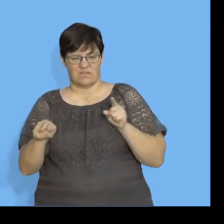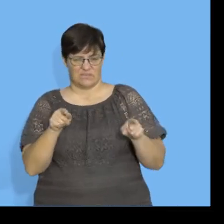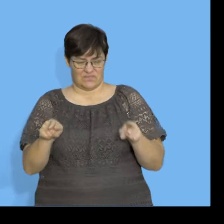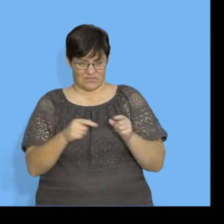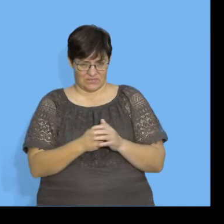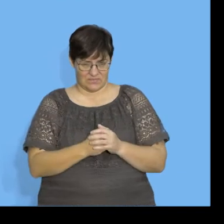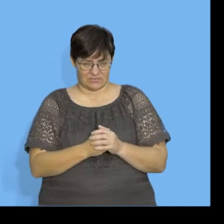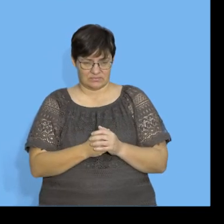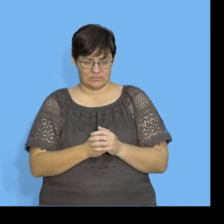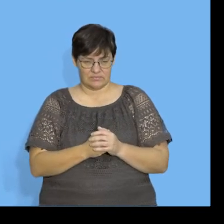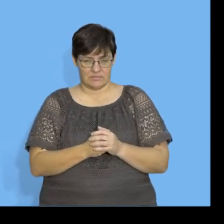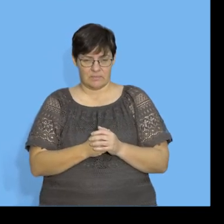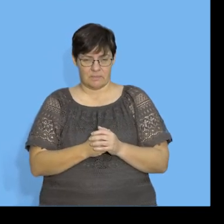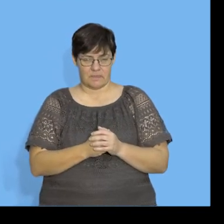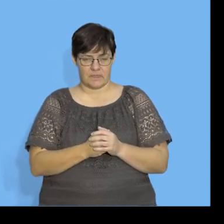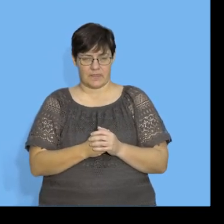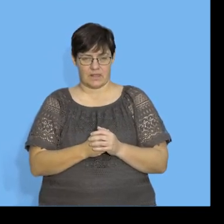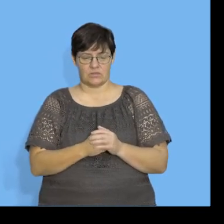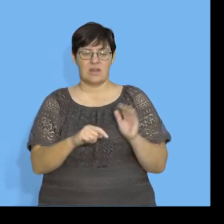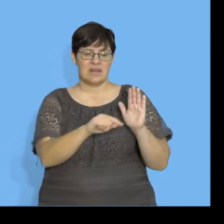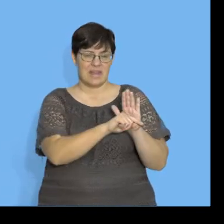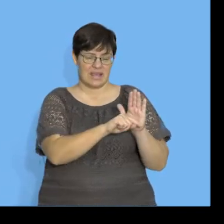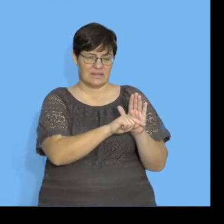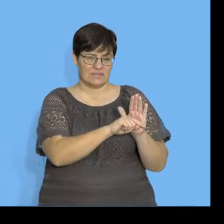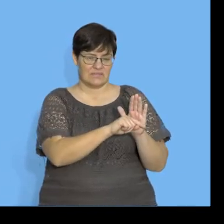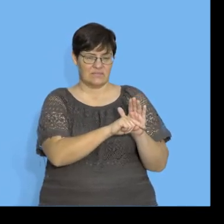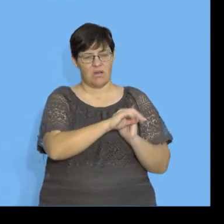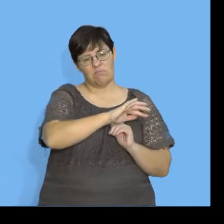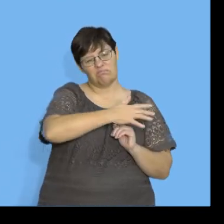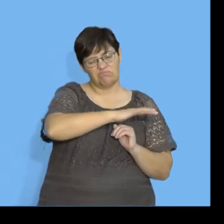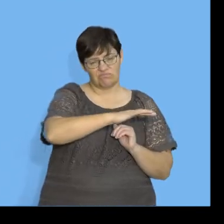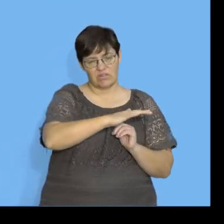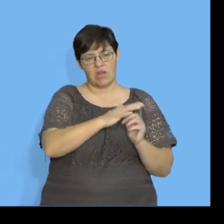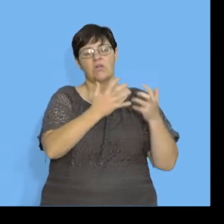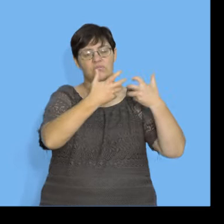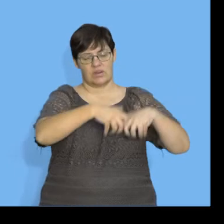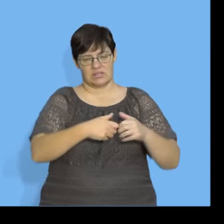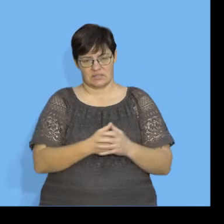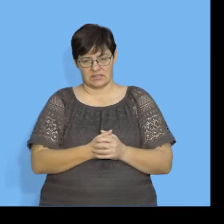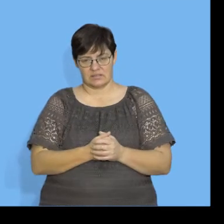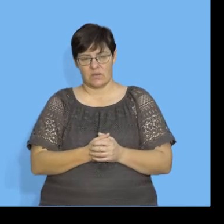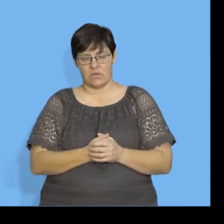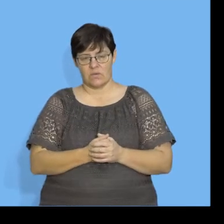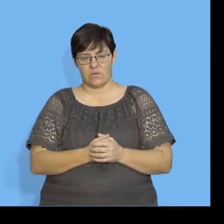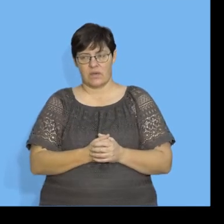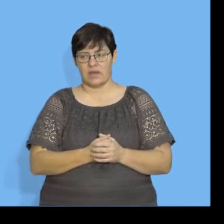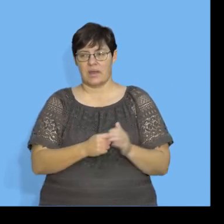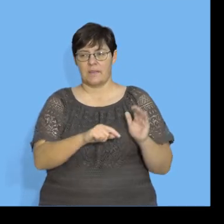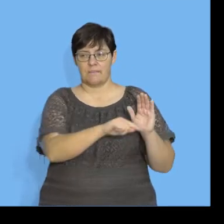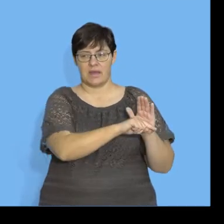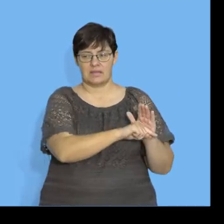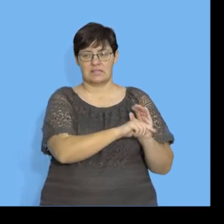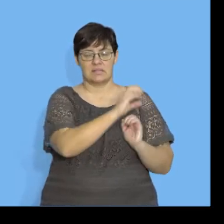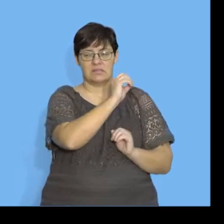So, this will be negative, moderate correlation. Are we together? If half is between minus 0